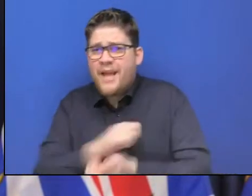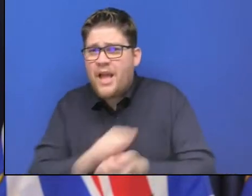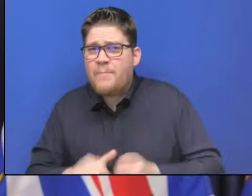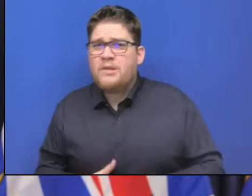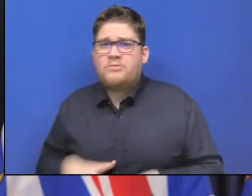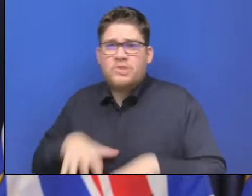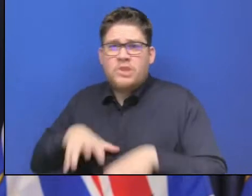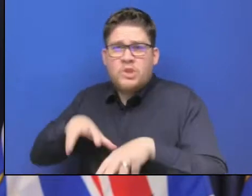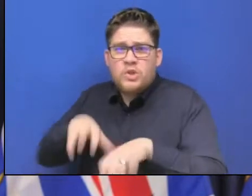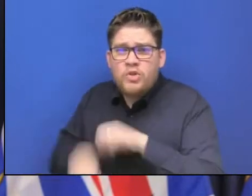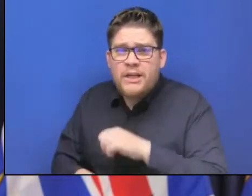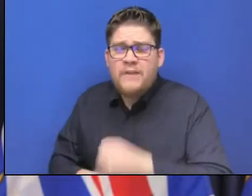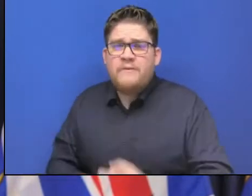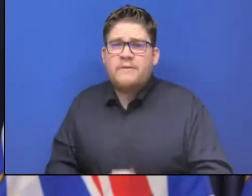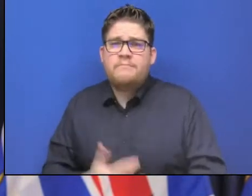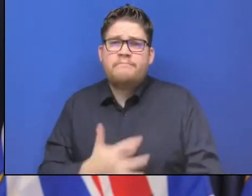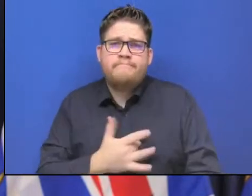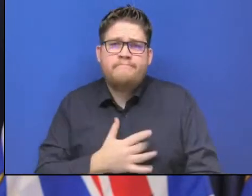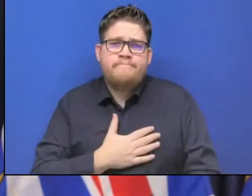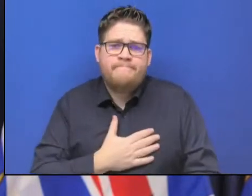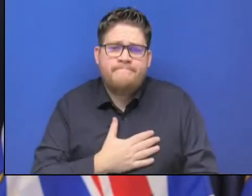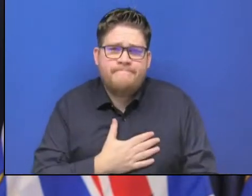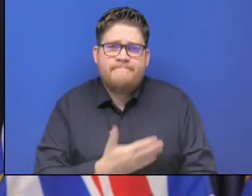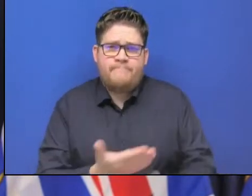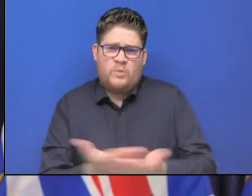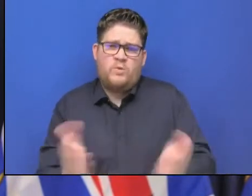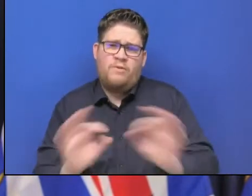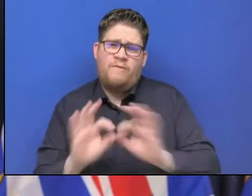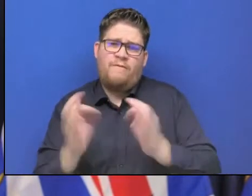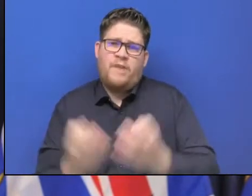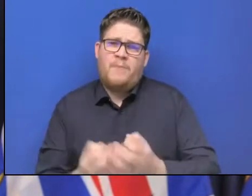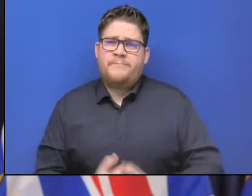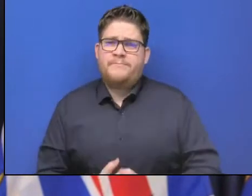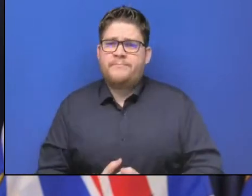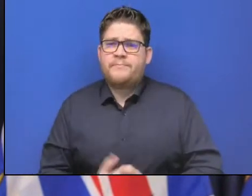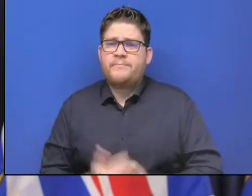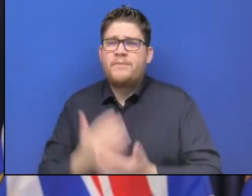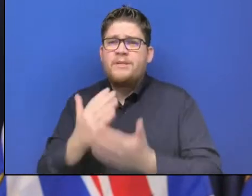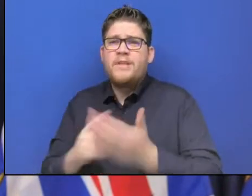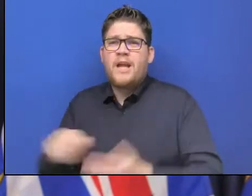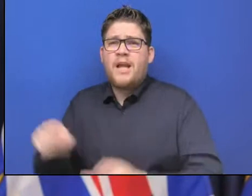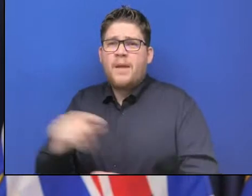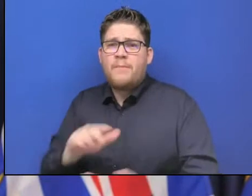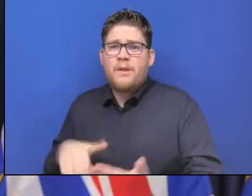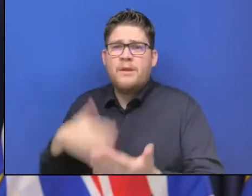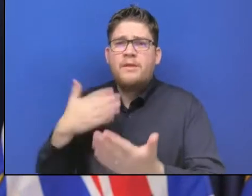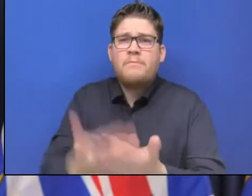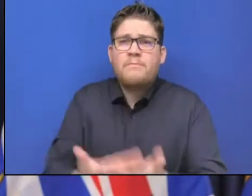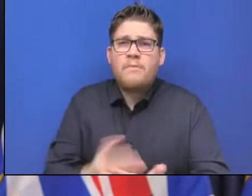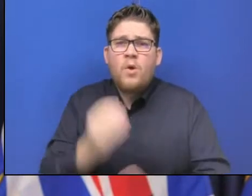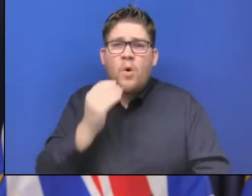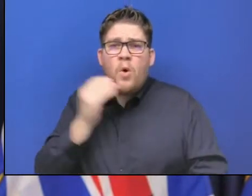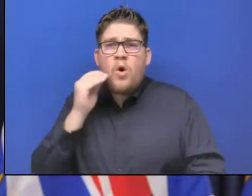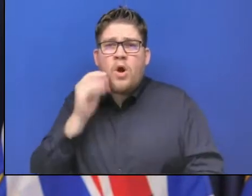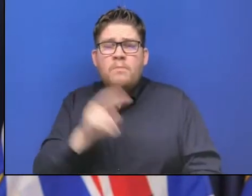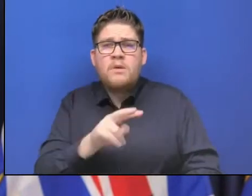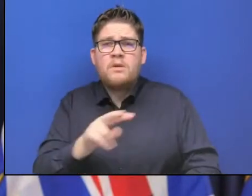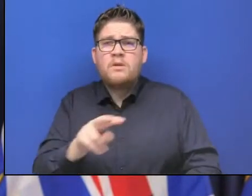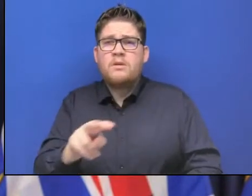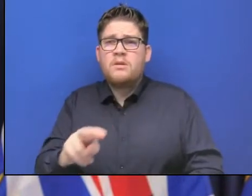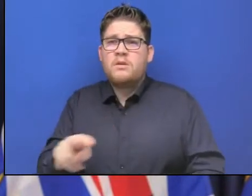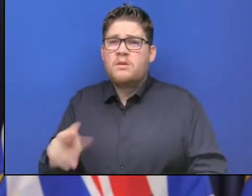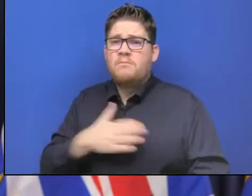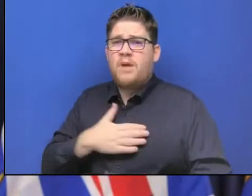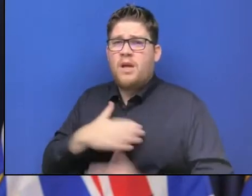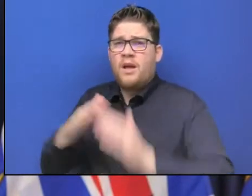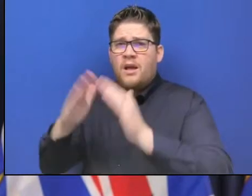through the heartbreaking task of dealing with the destruction left behind, we understand how difficult this can be. If you're